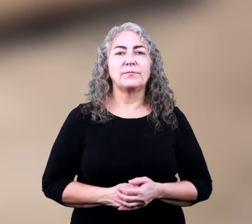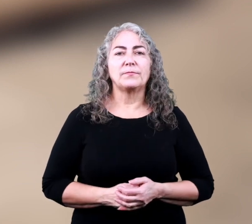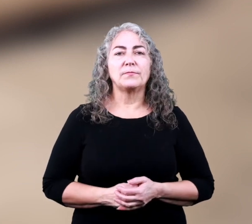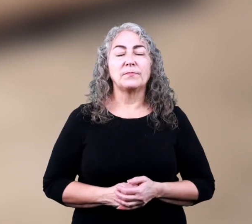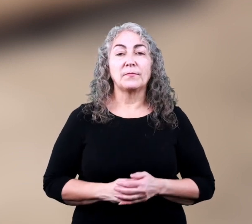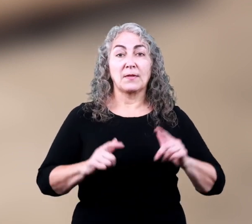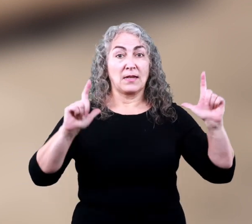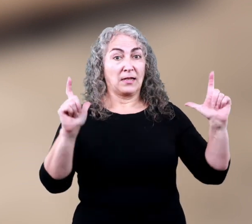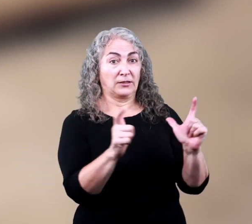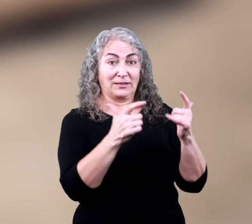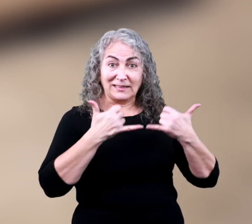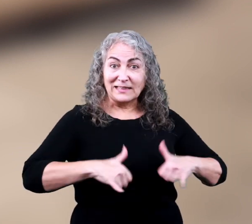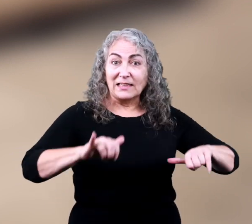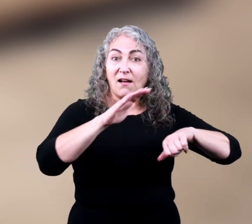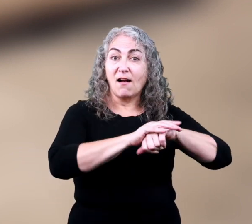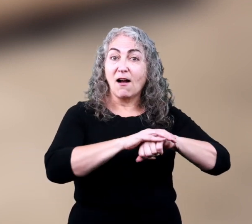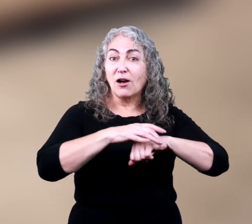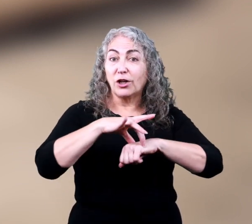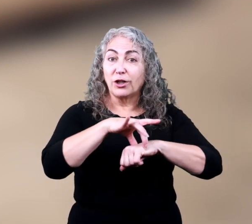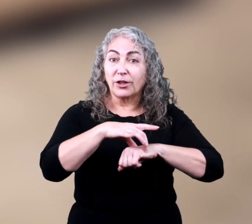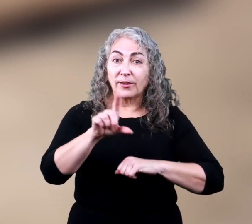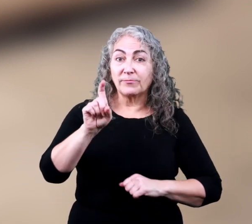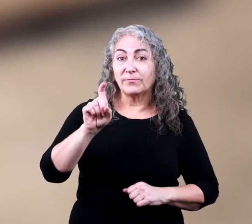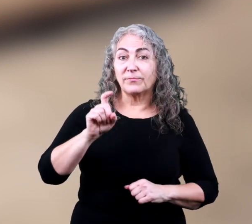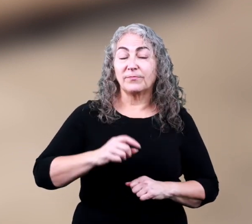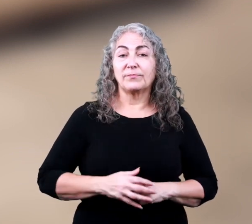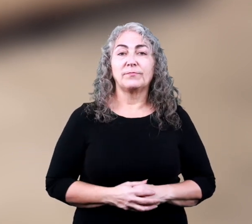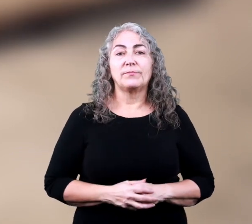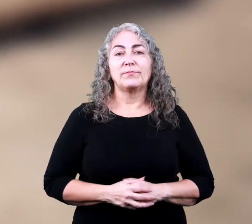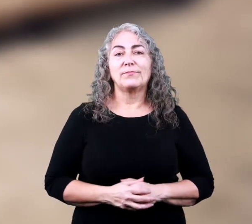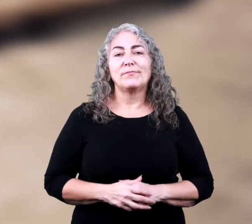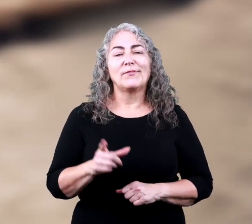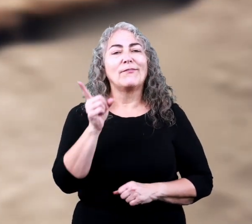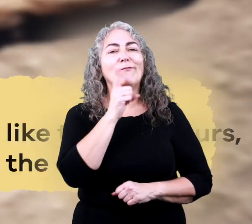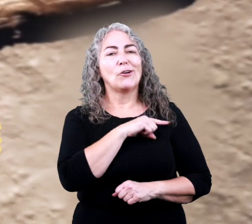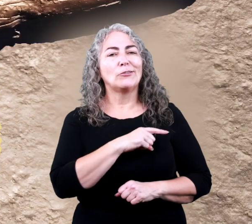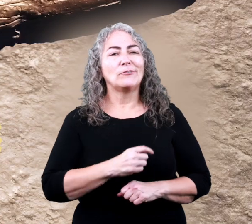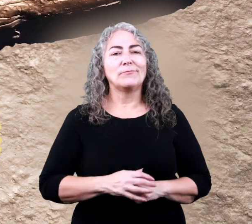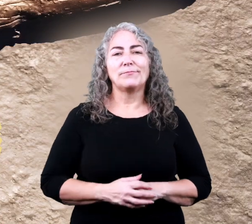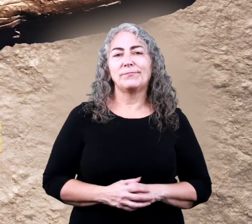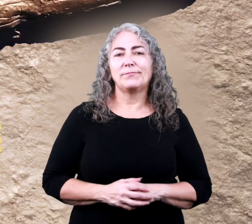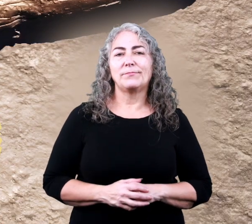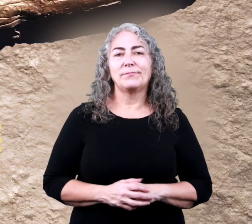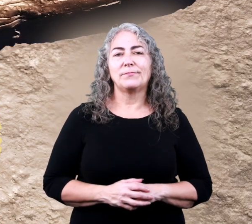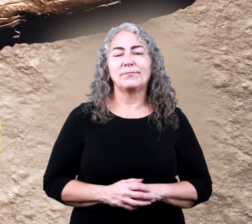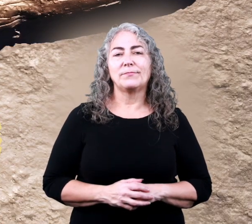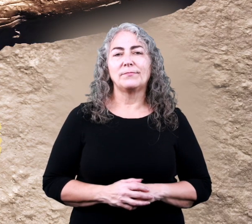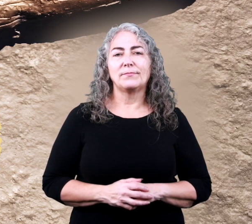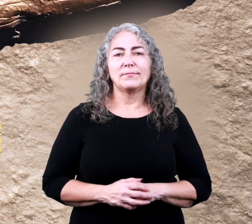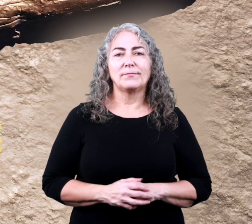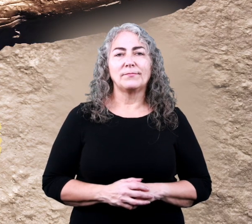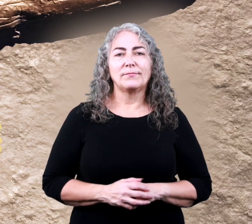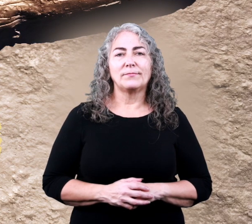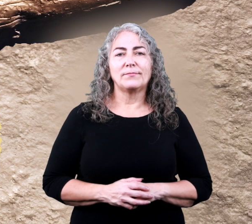extinct animals still live on earth that's false